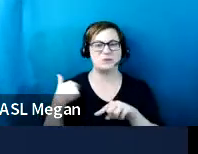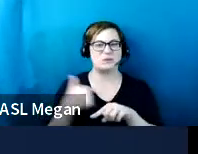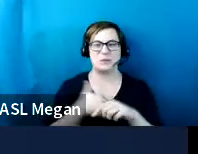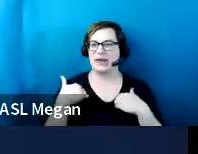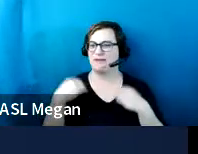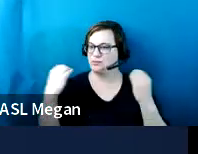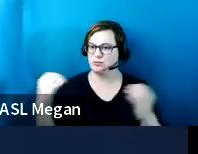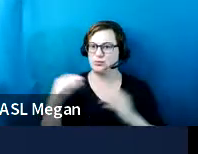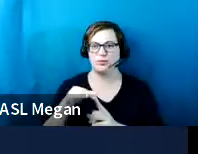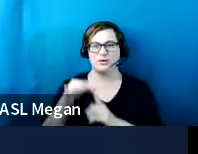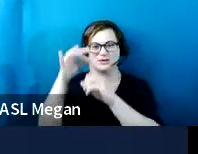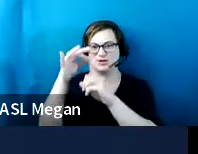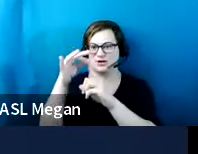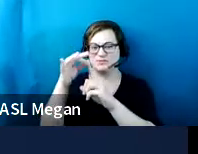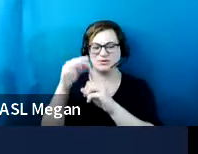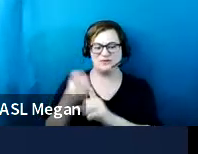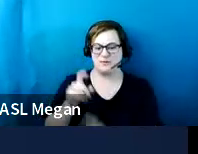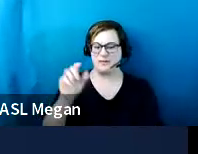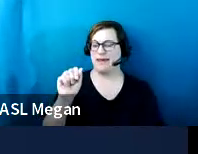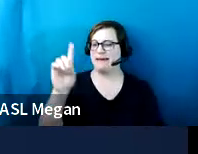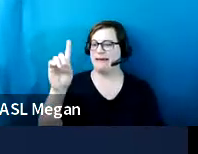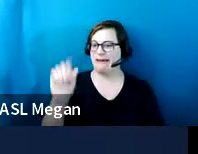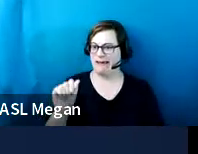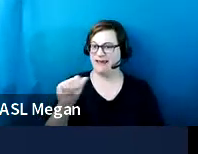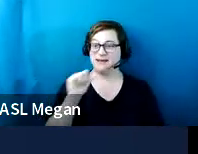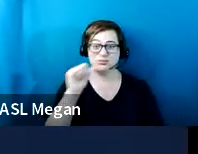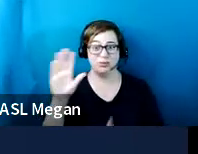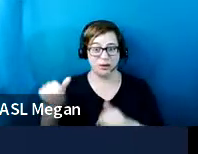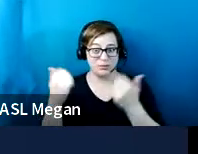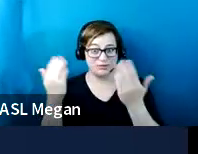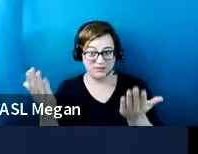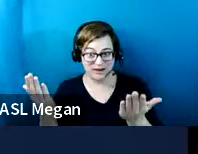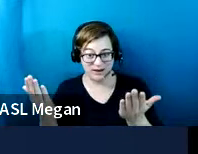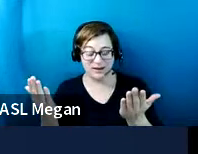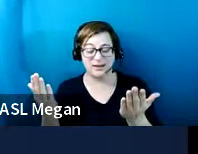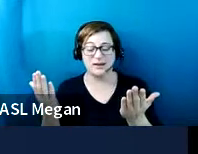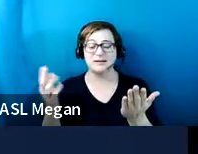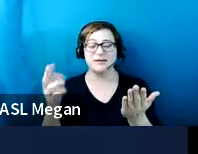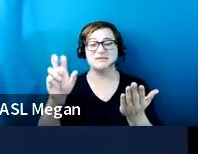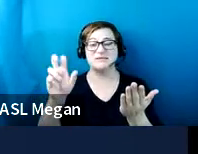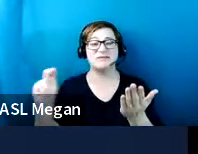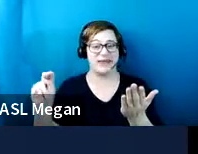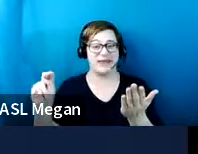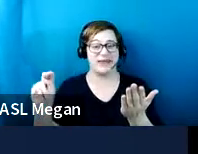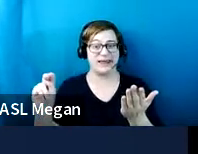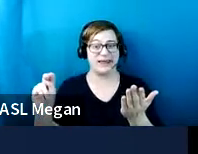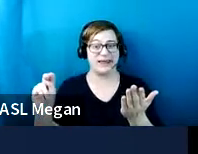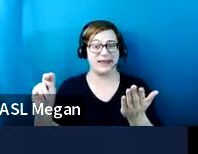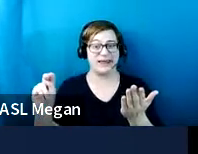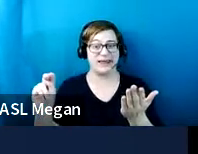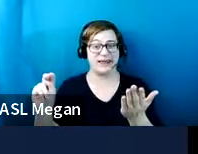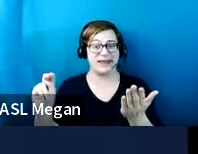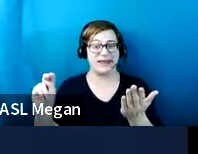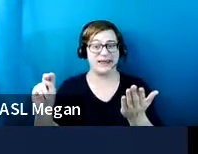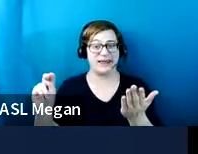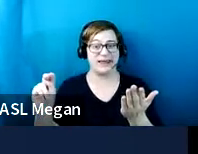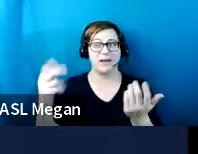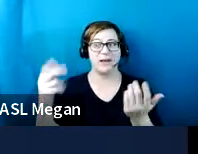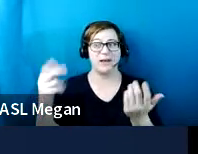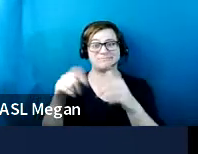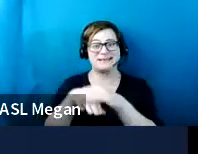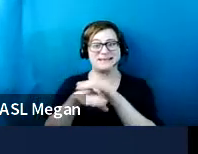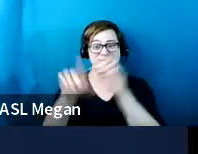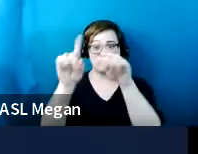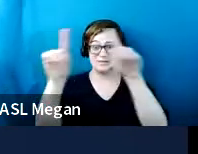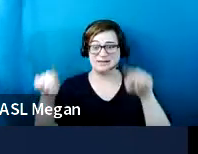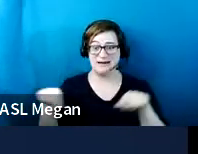in the ADA to ever not provide the van, uh, the van accessible